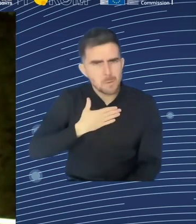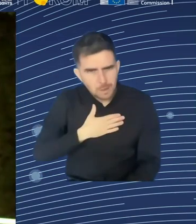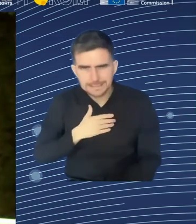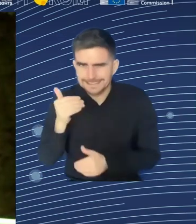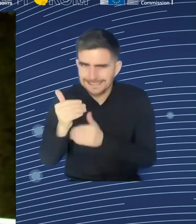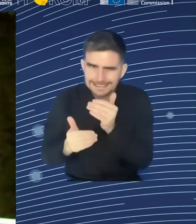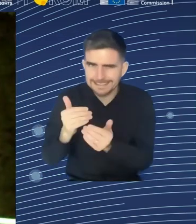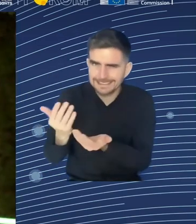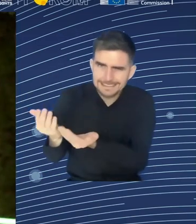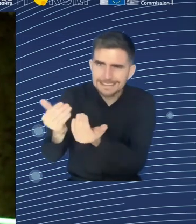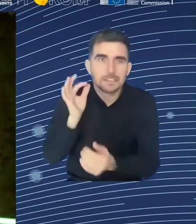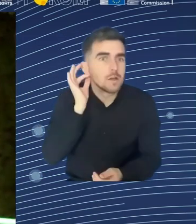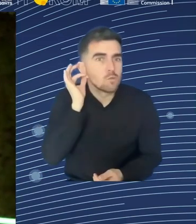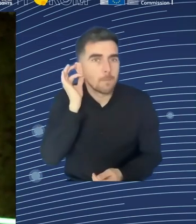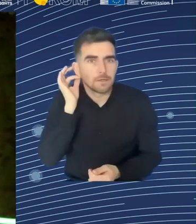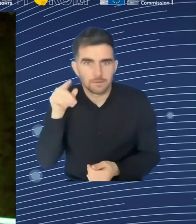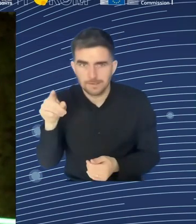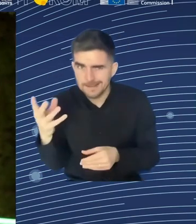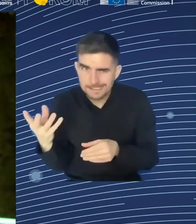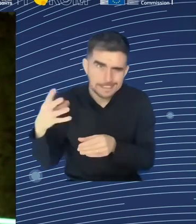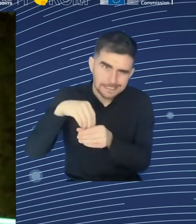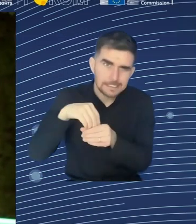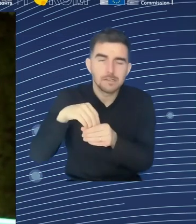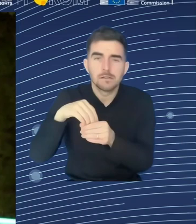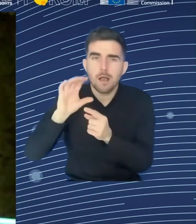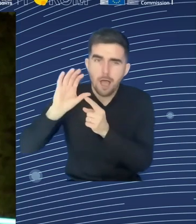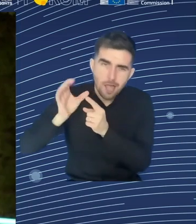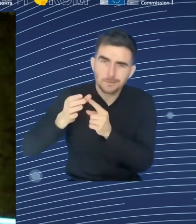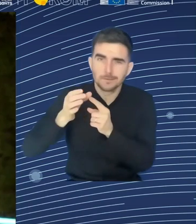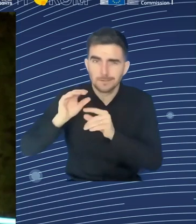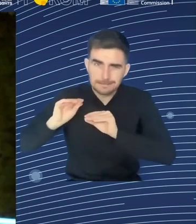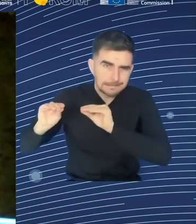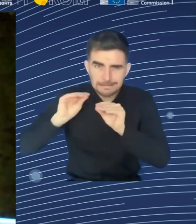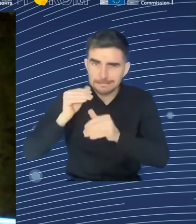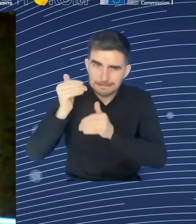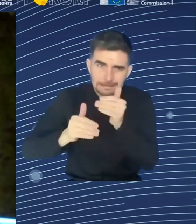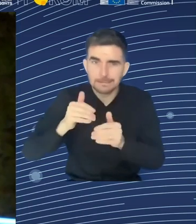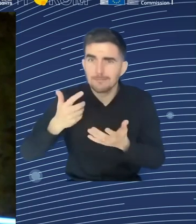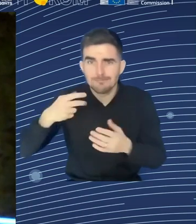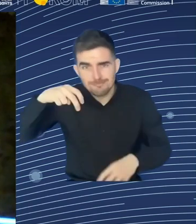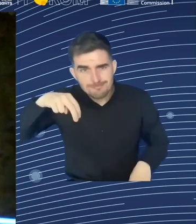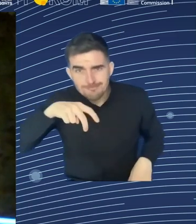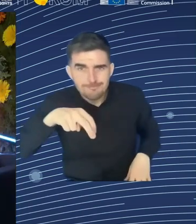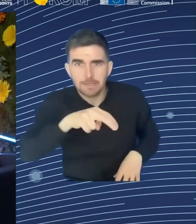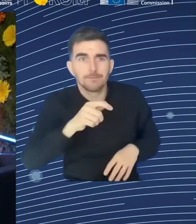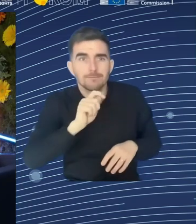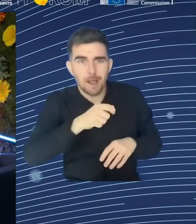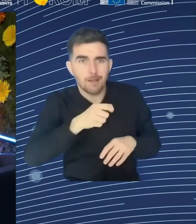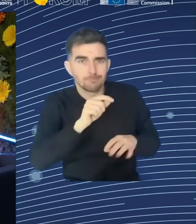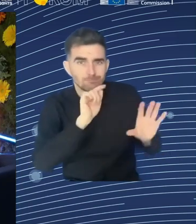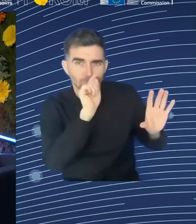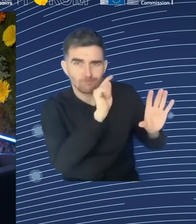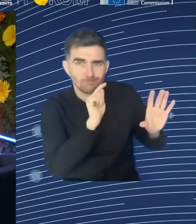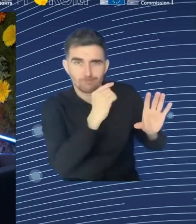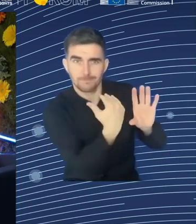And then in one case the husband would not allow the wife to go alone on the street. So I think there